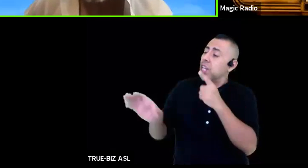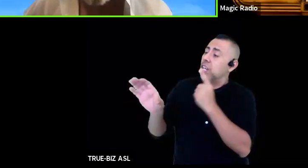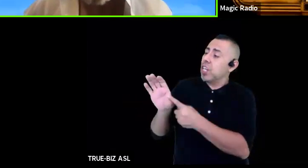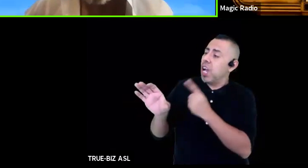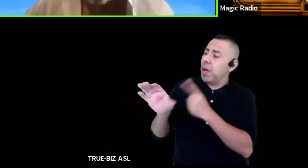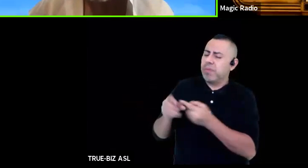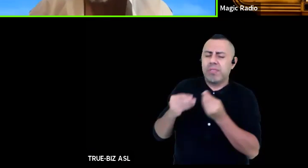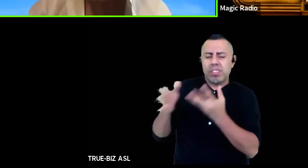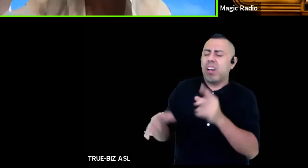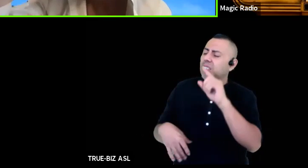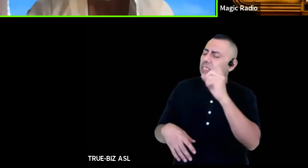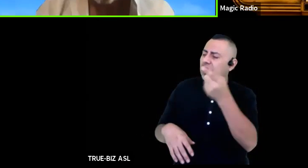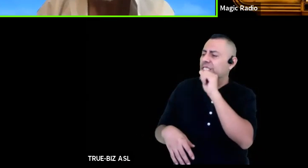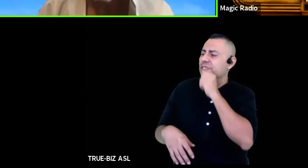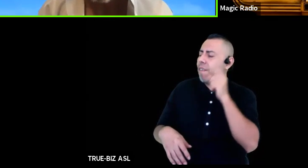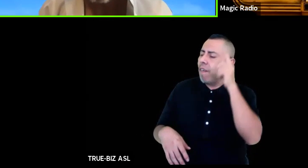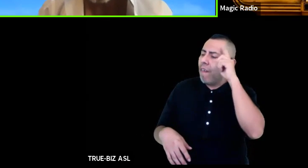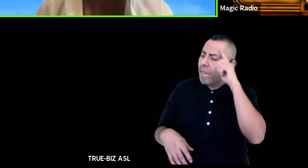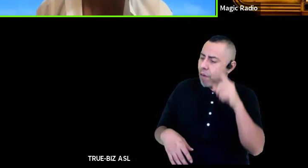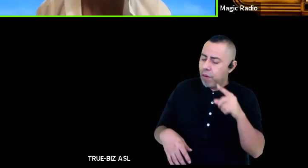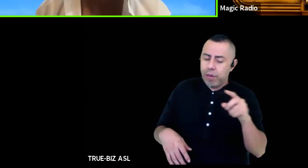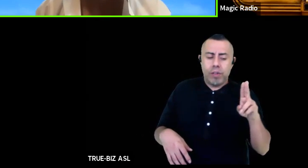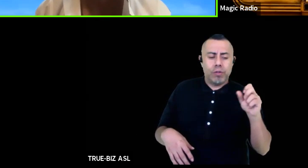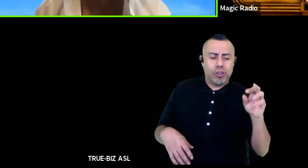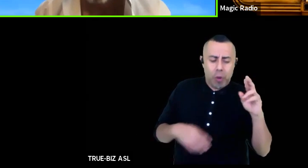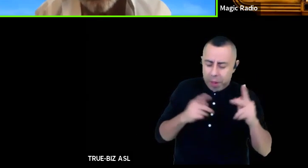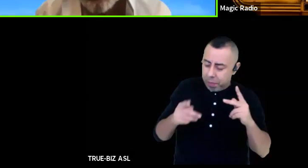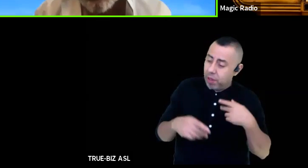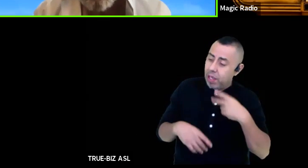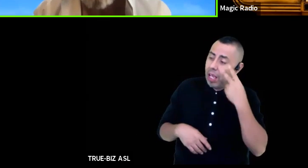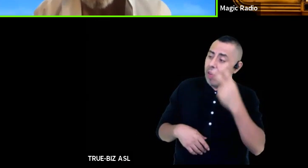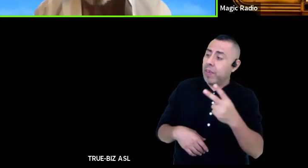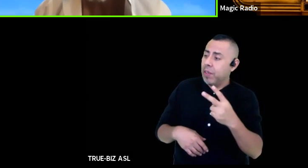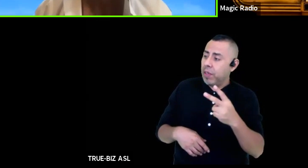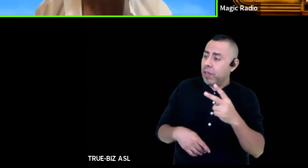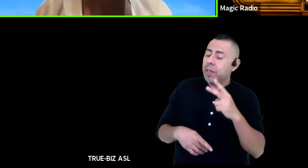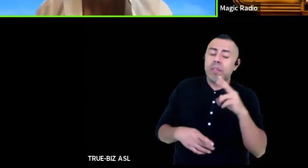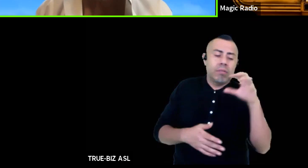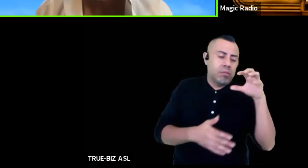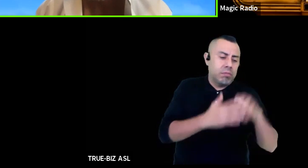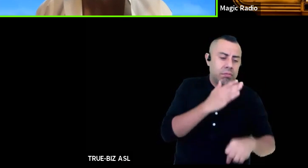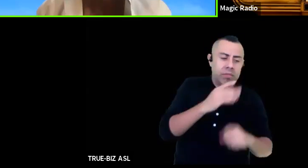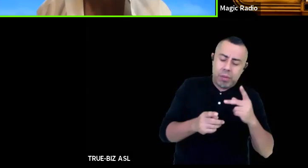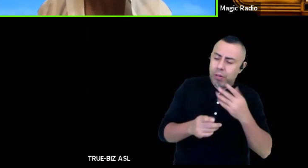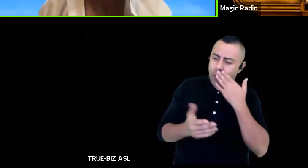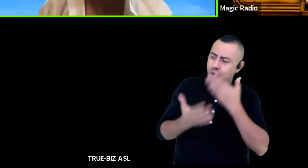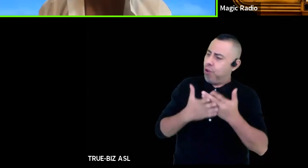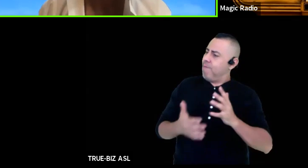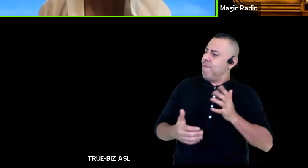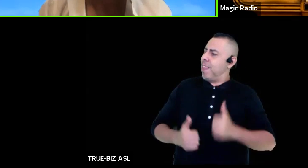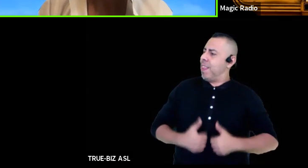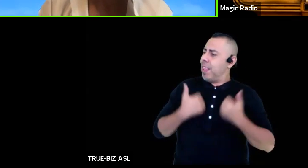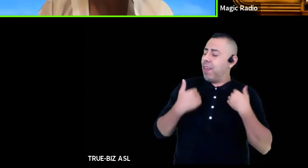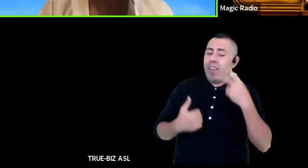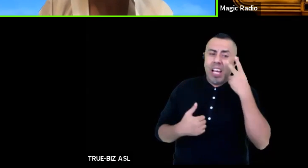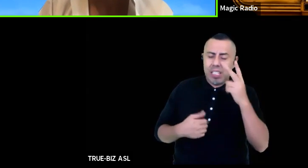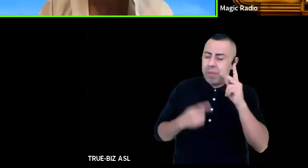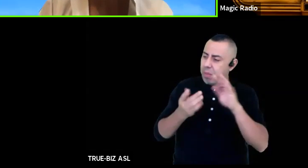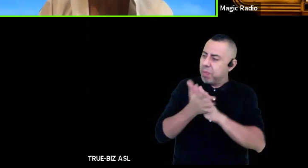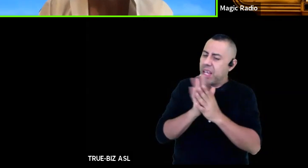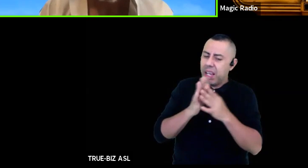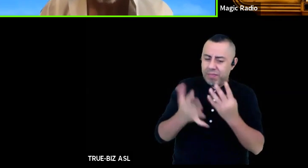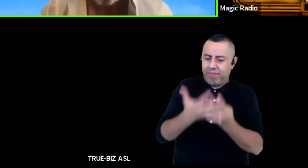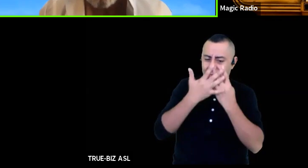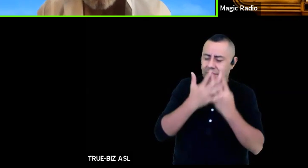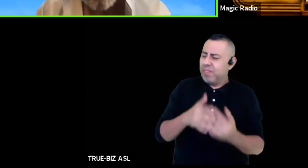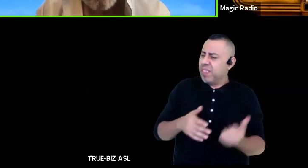to the Soviet people I've watched it deprive people of a decent standard of living I've watched it imprison people no prosperity shall come from